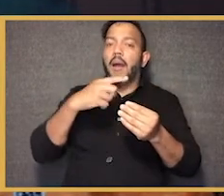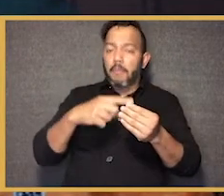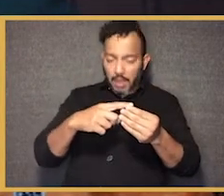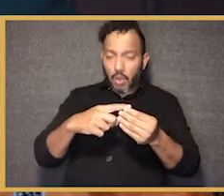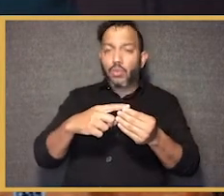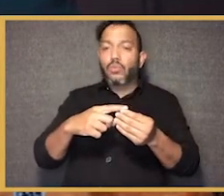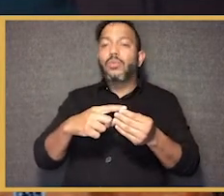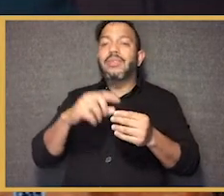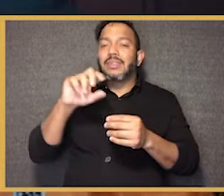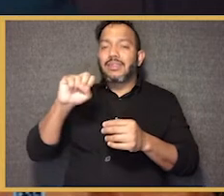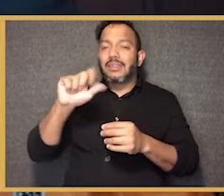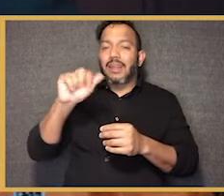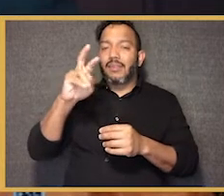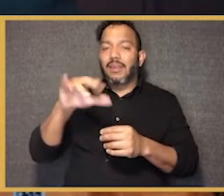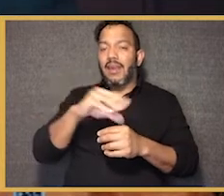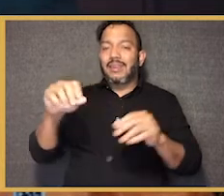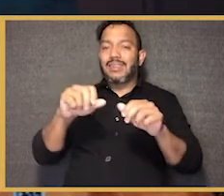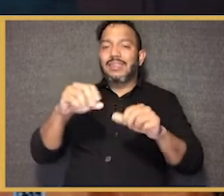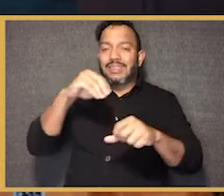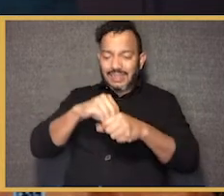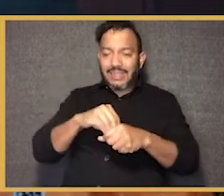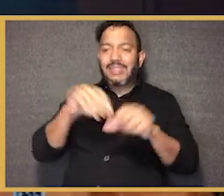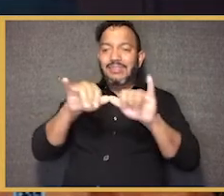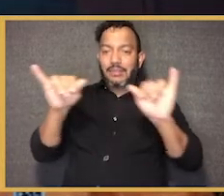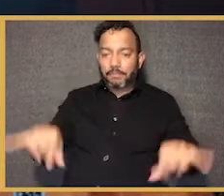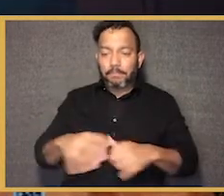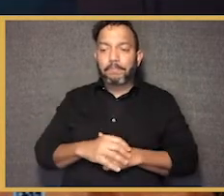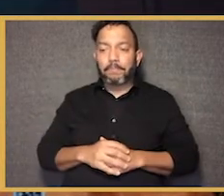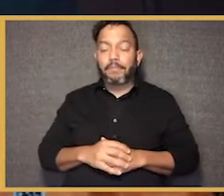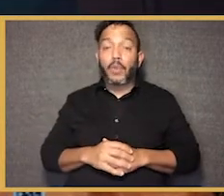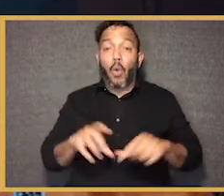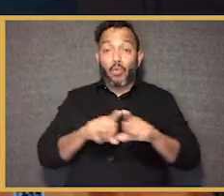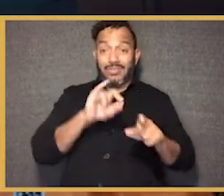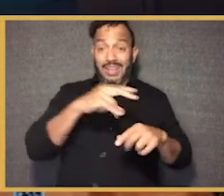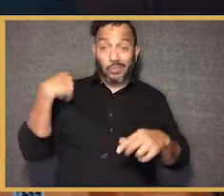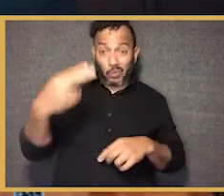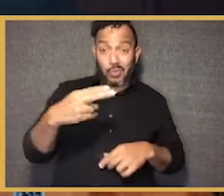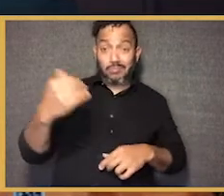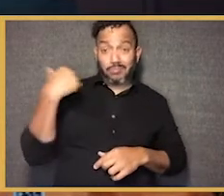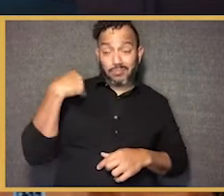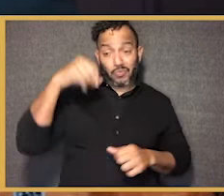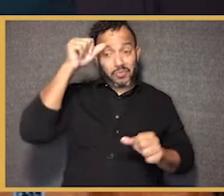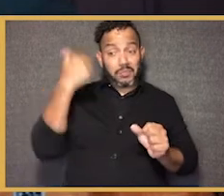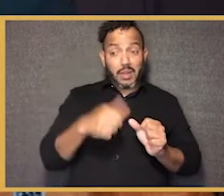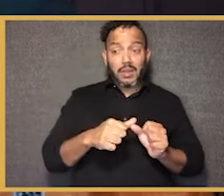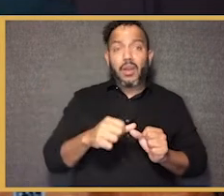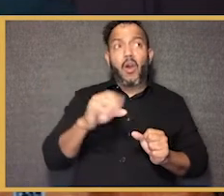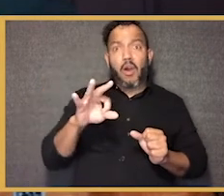about the institution of slavery. And on the whole, the story is a reminder